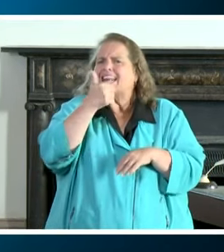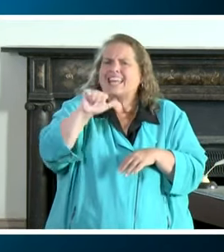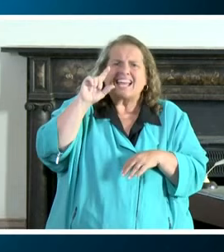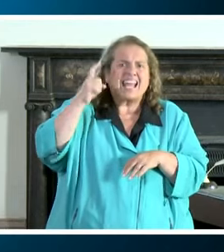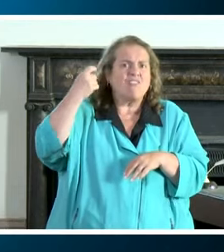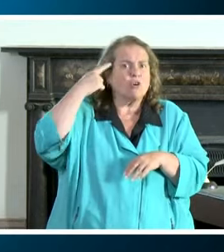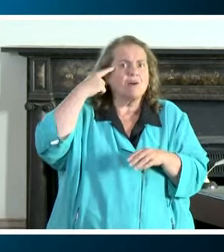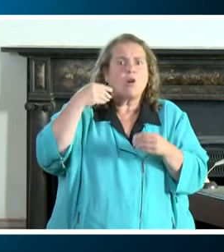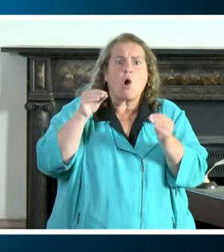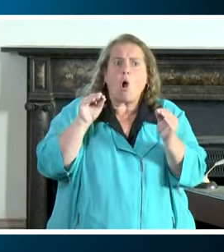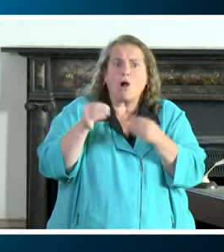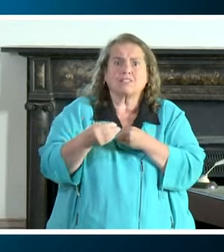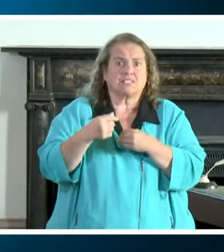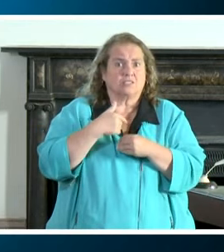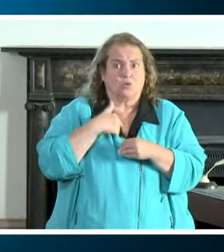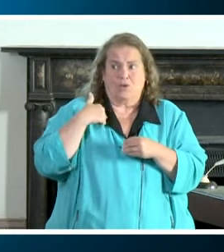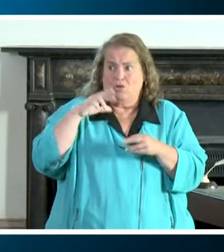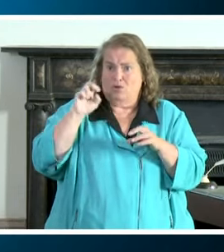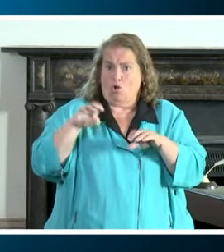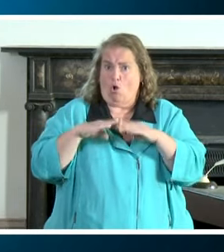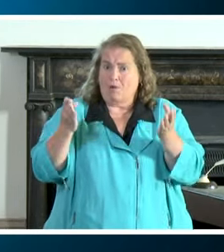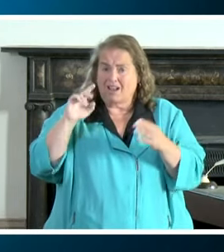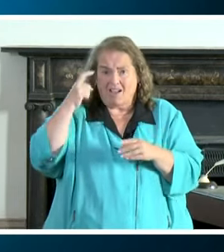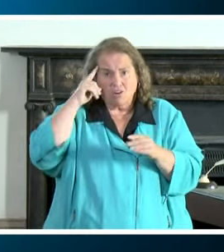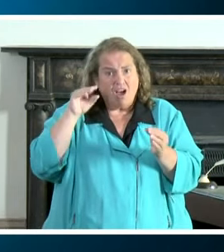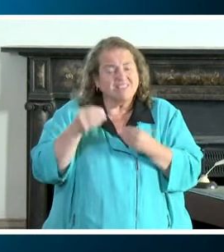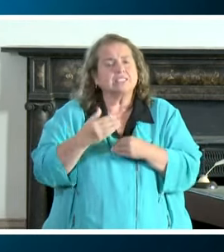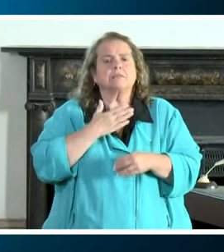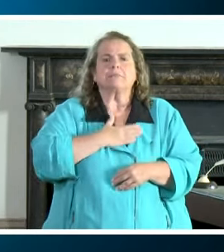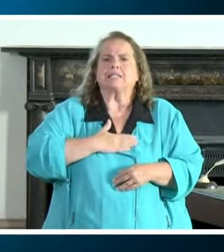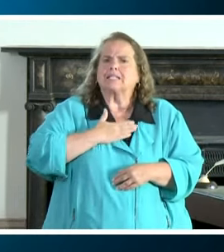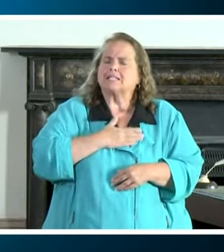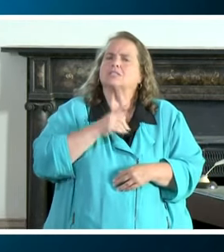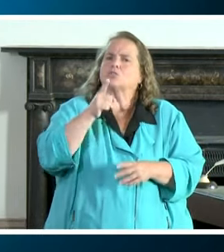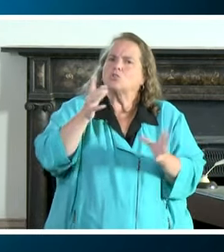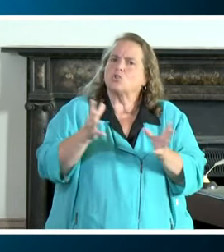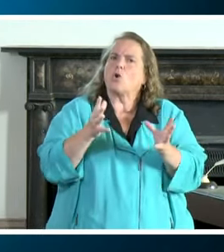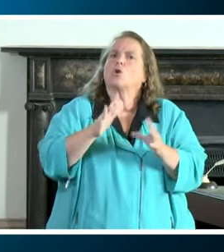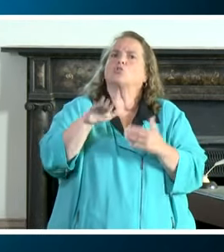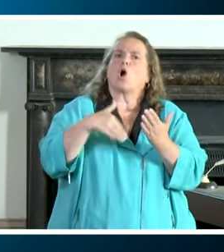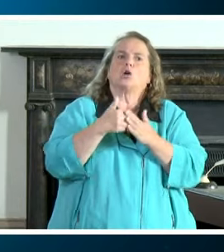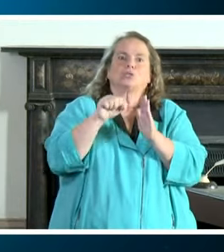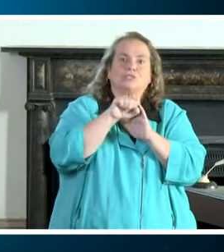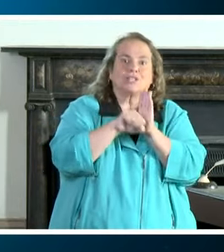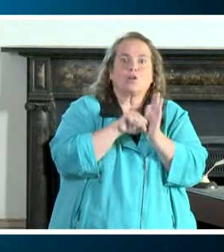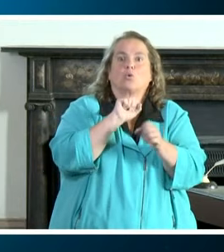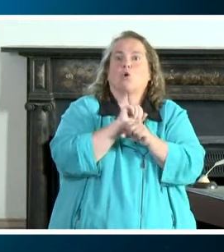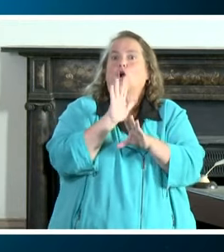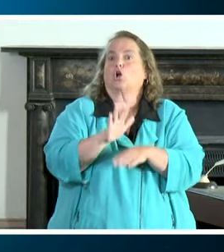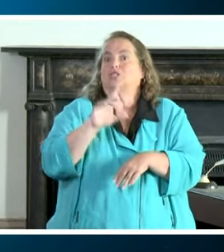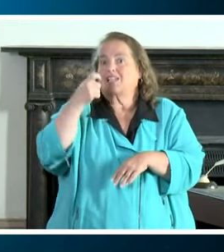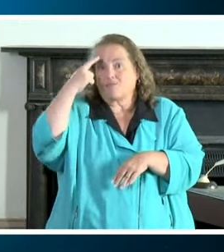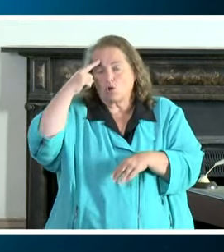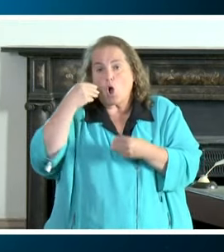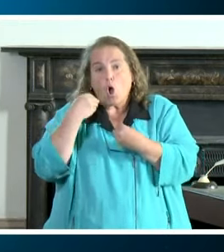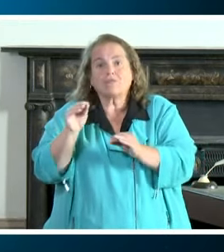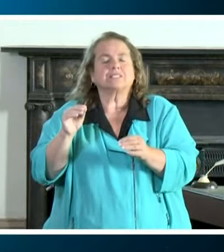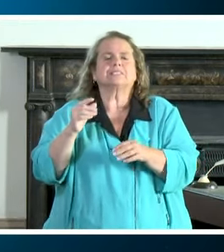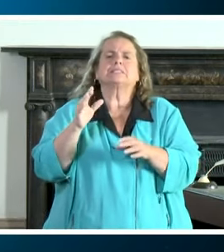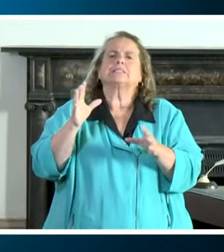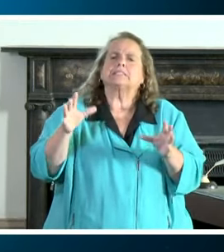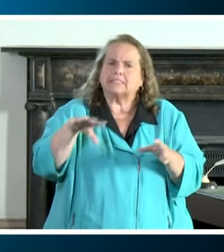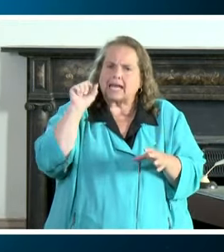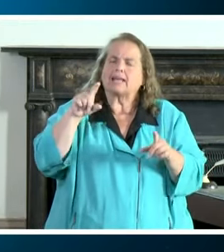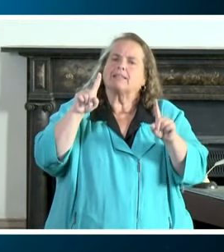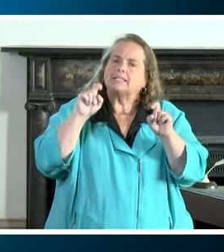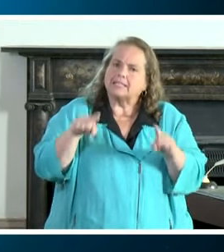since we've recently done reopenings there make sure you get your people out and get tested anybody out there that's never had a